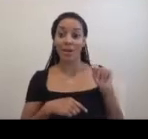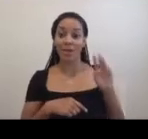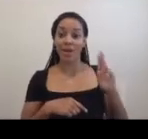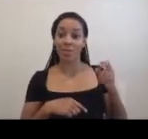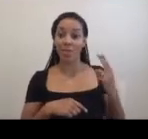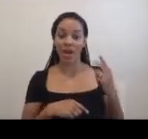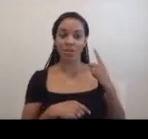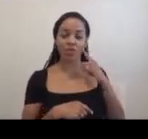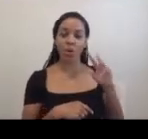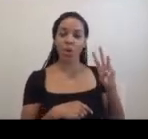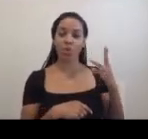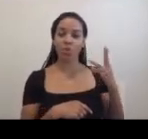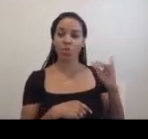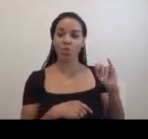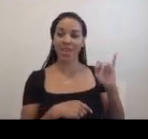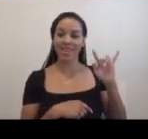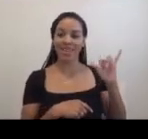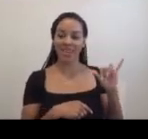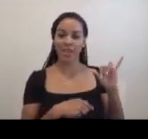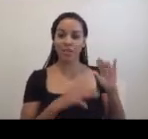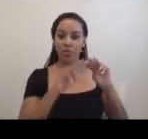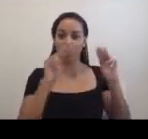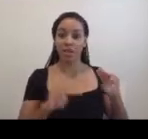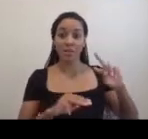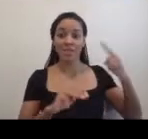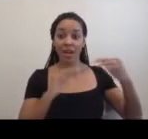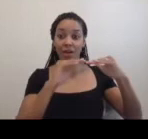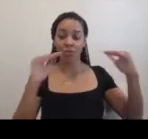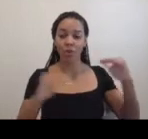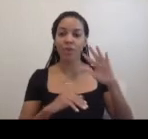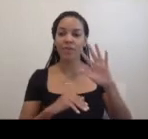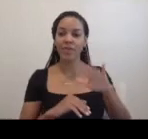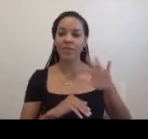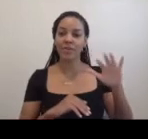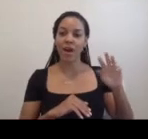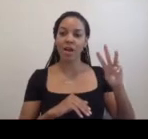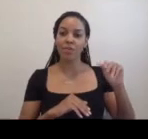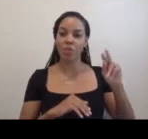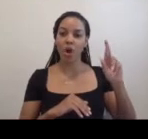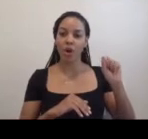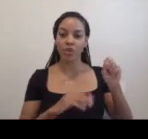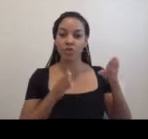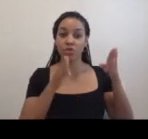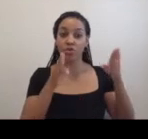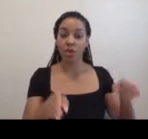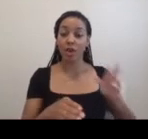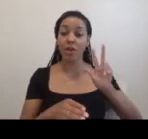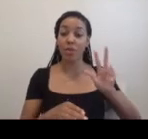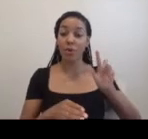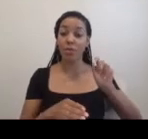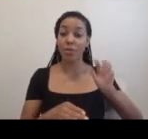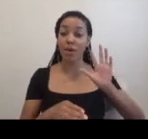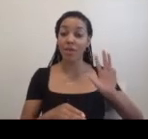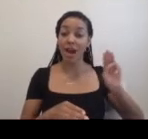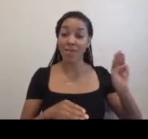on the second floor of 55 water street, a 3.5 million square foot,